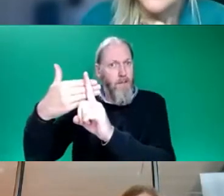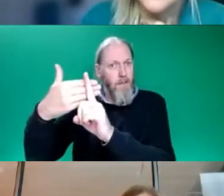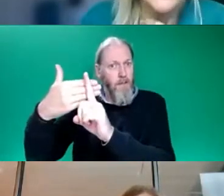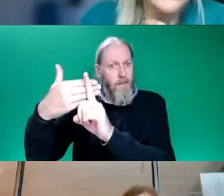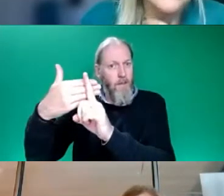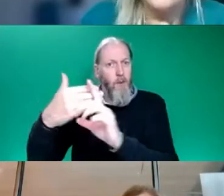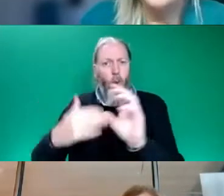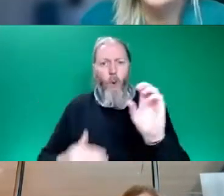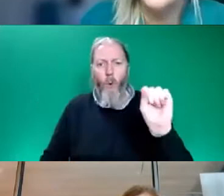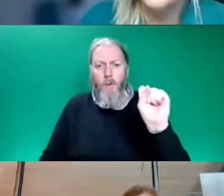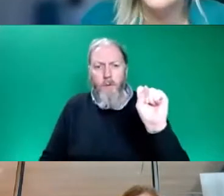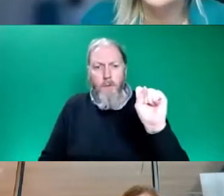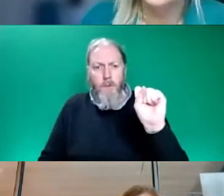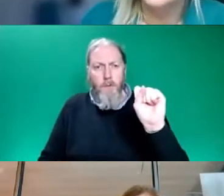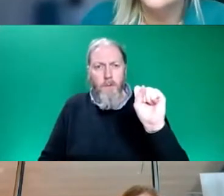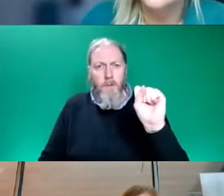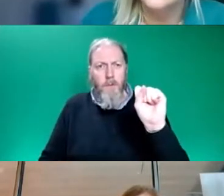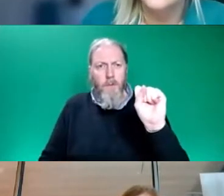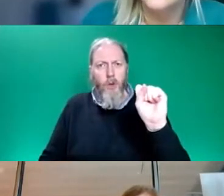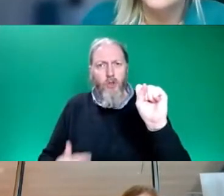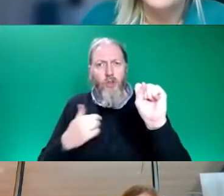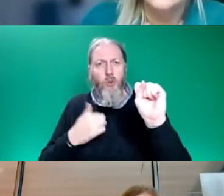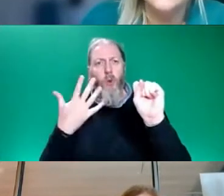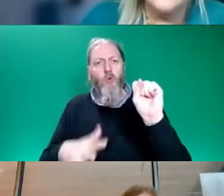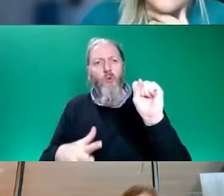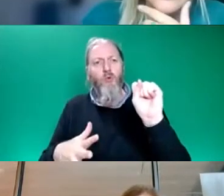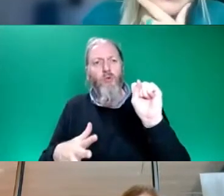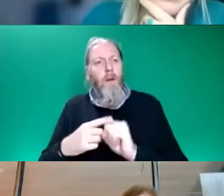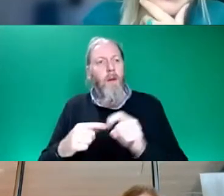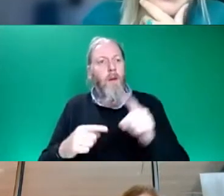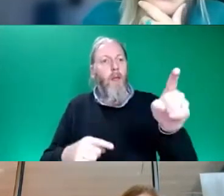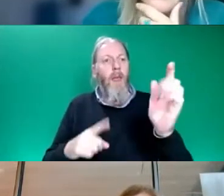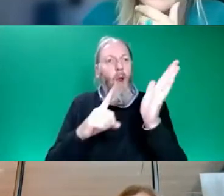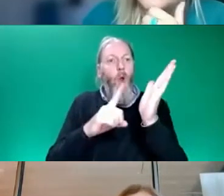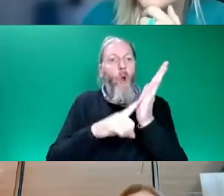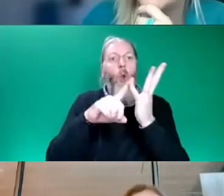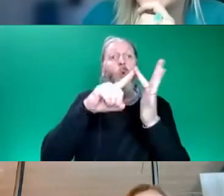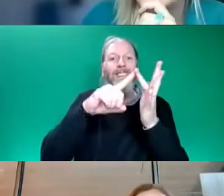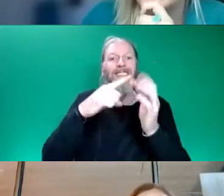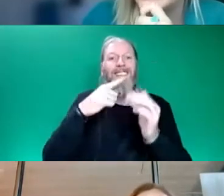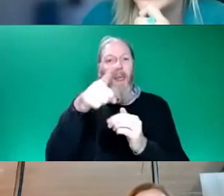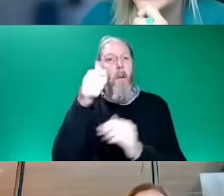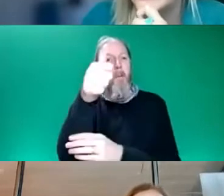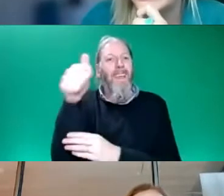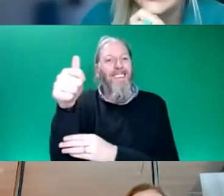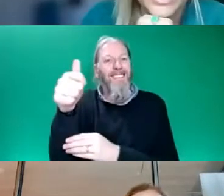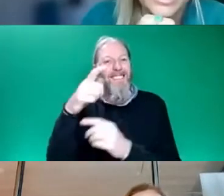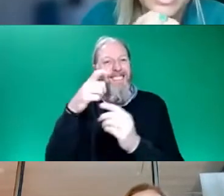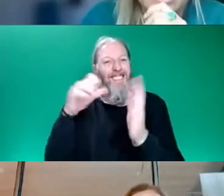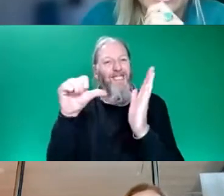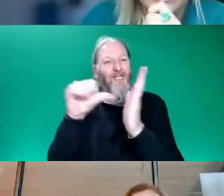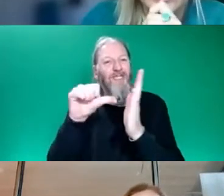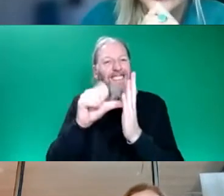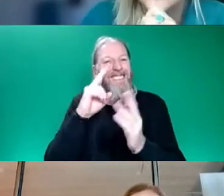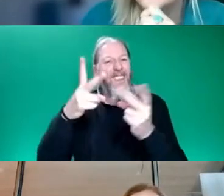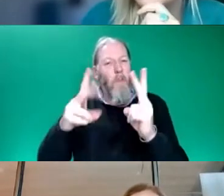share my screen. Piers is struggling to see the interpreters and pins not working. there anything we can